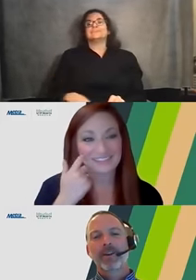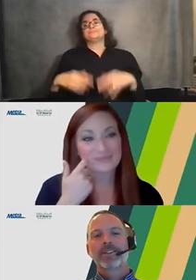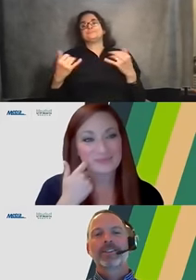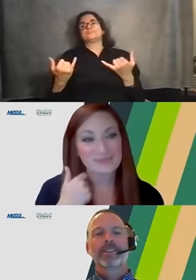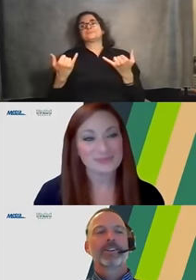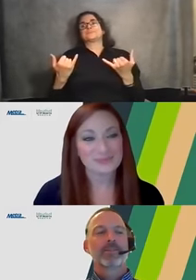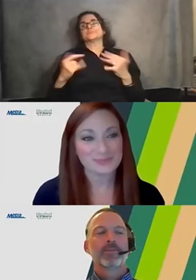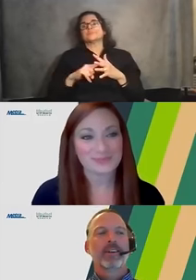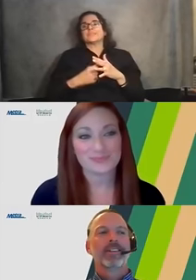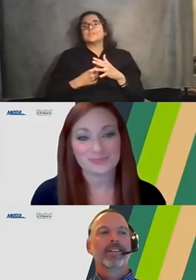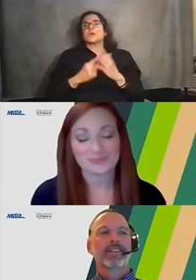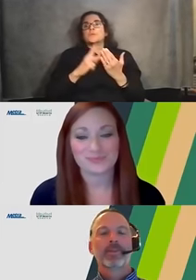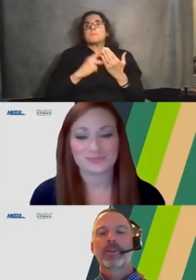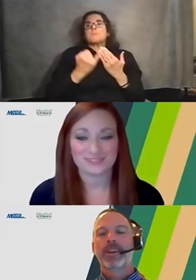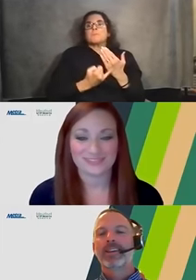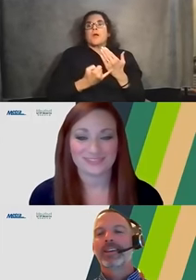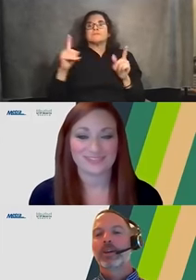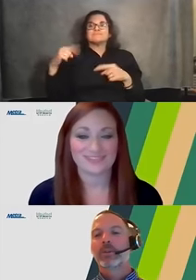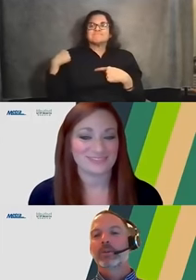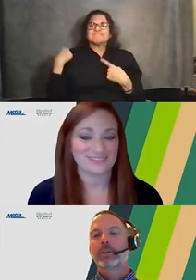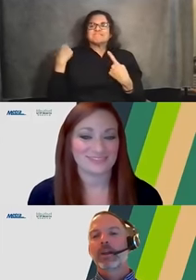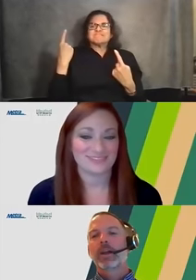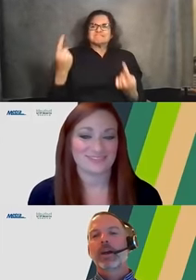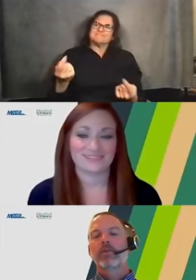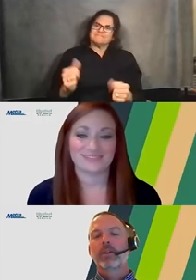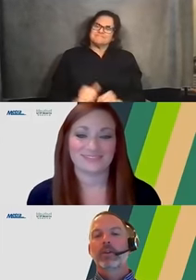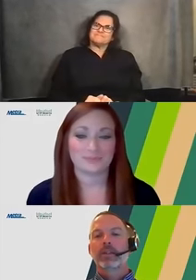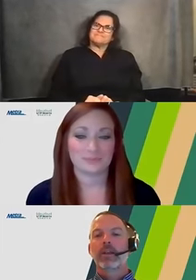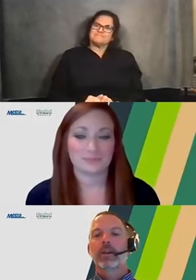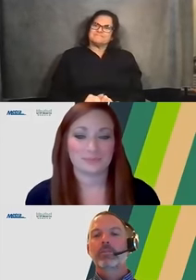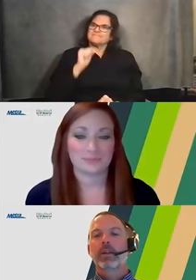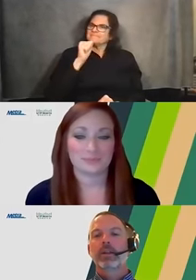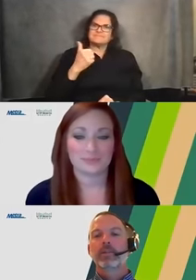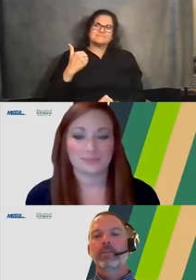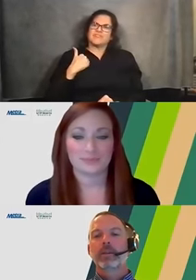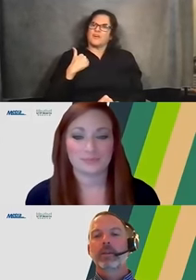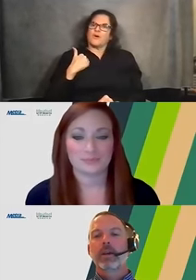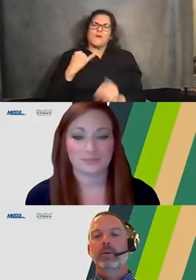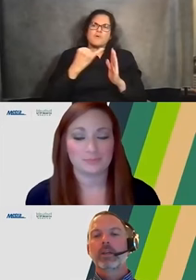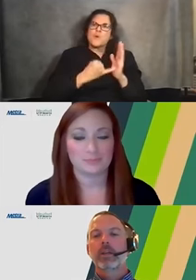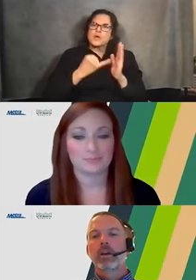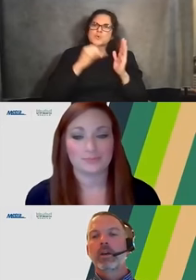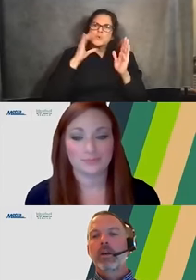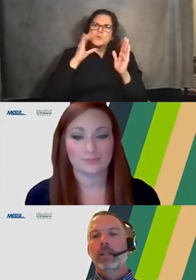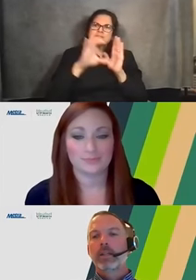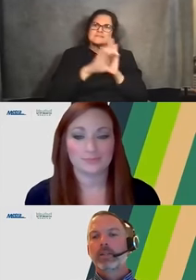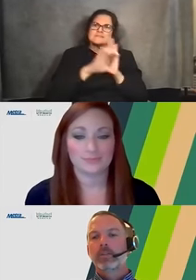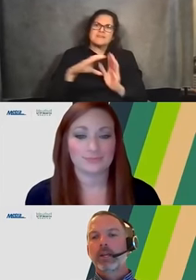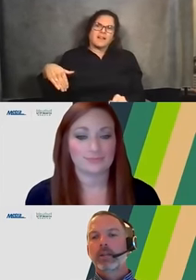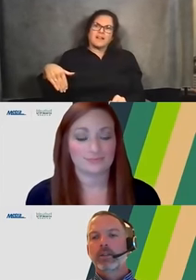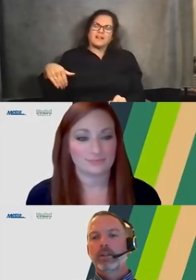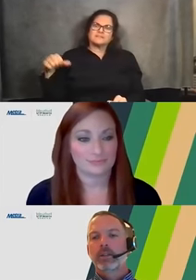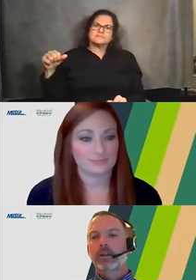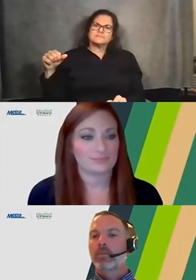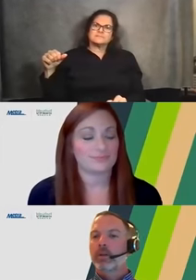start of the project as, as we've been, uh, communicating here. So we do not have renderings yet, but it is something that we plan to